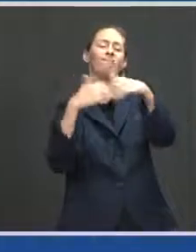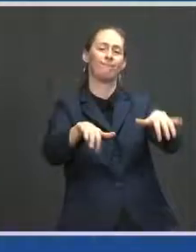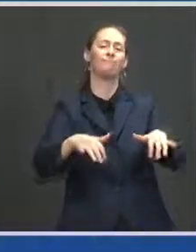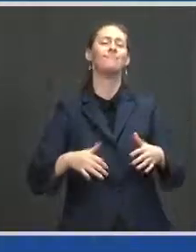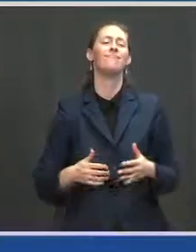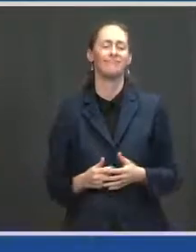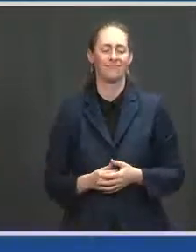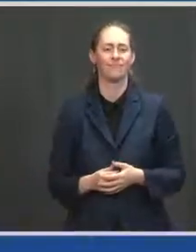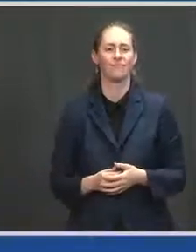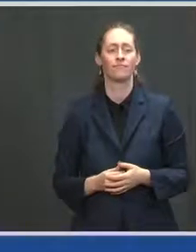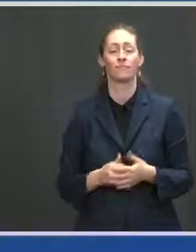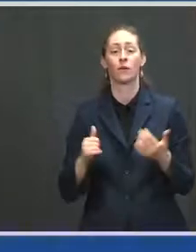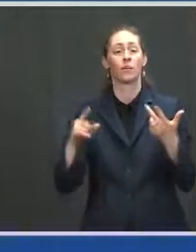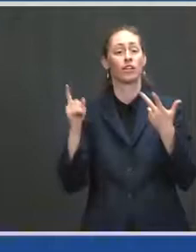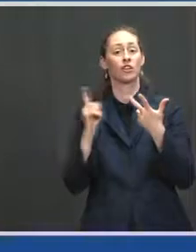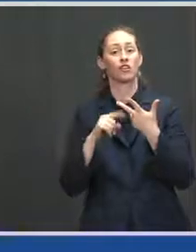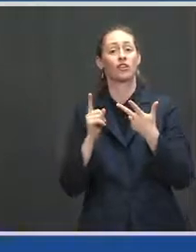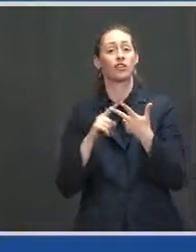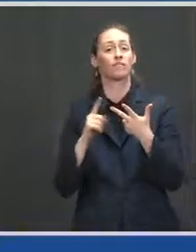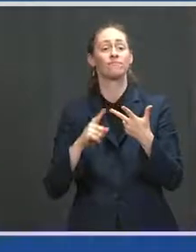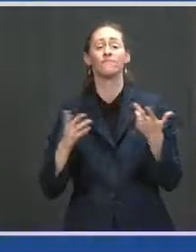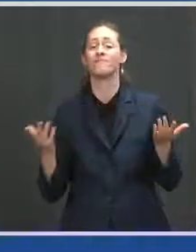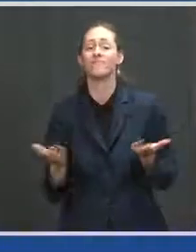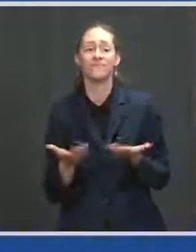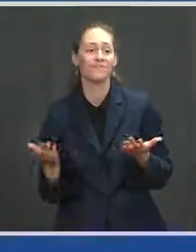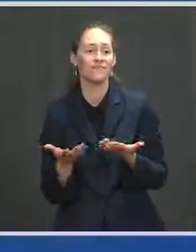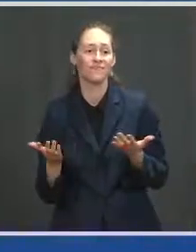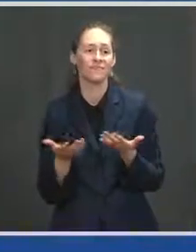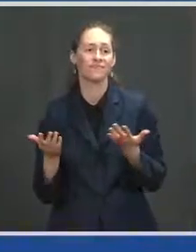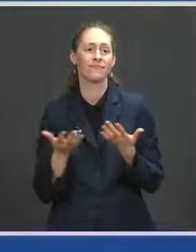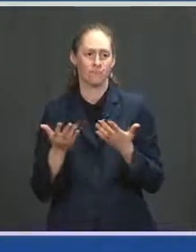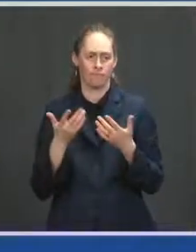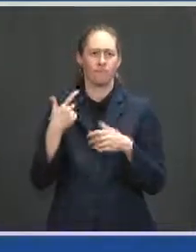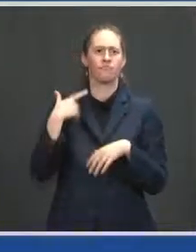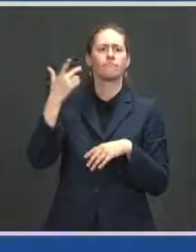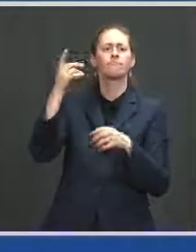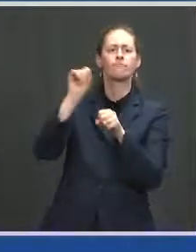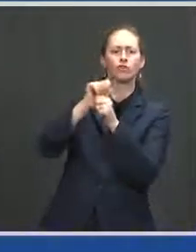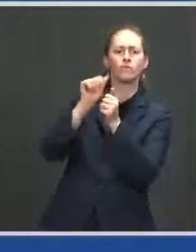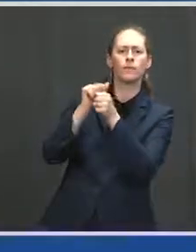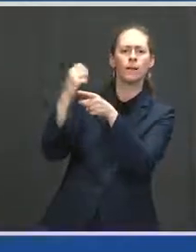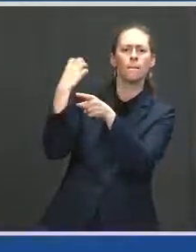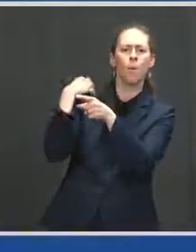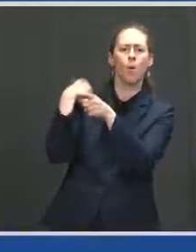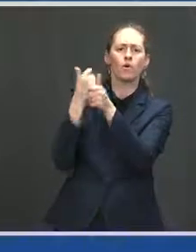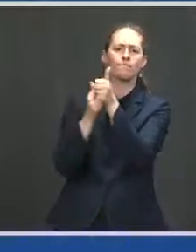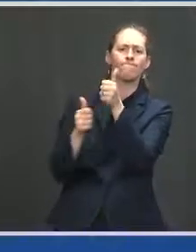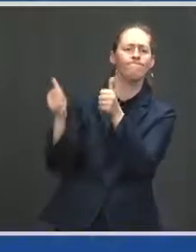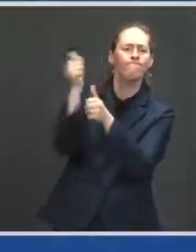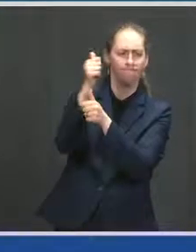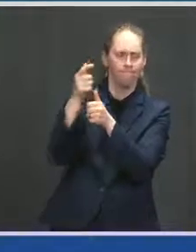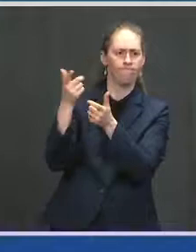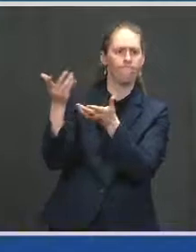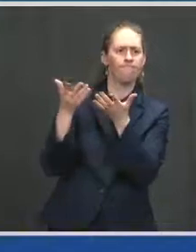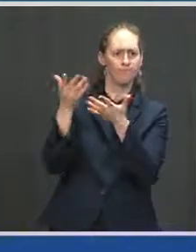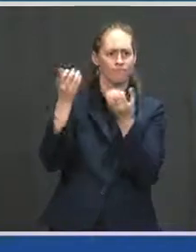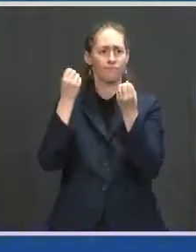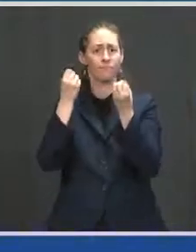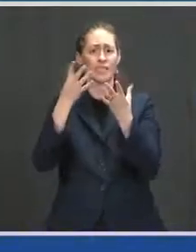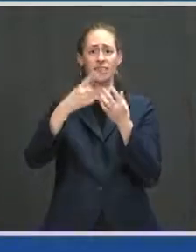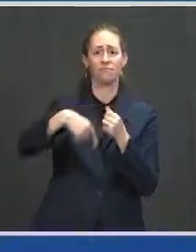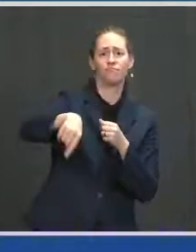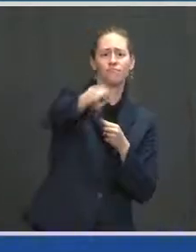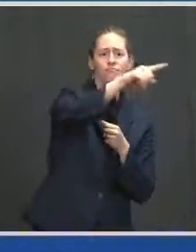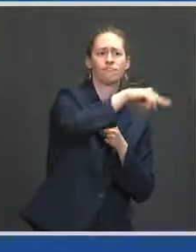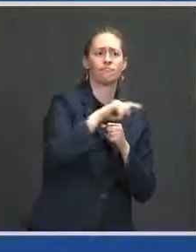Third, we'll be increasing our work with employers. Employers, a lot of working people, are holding